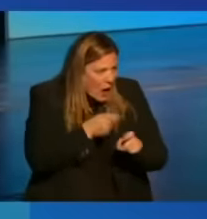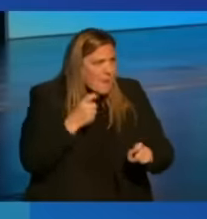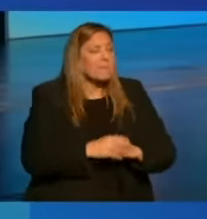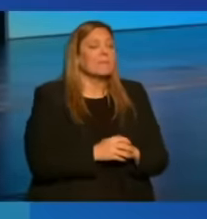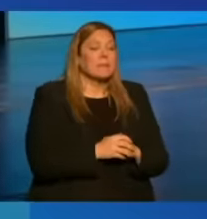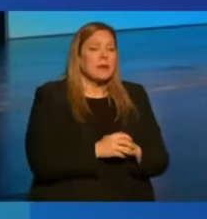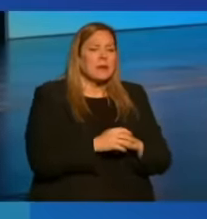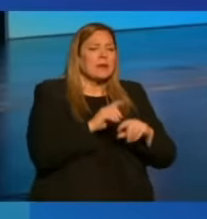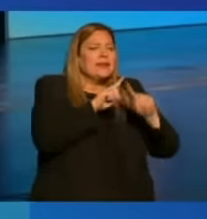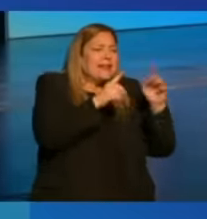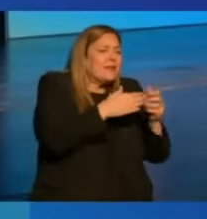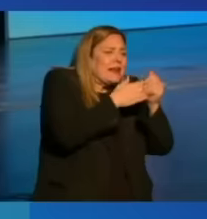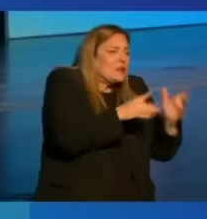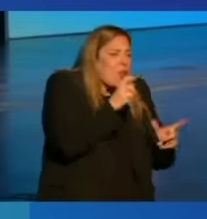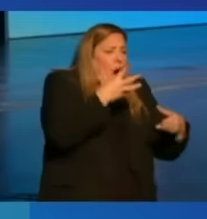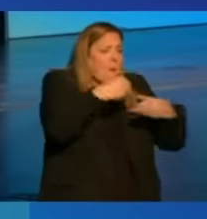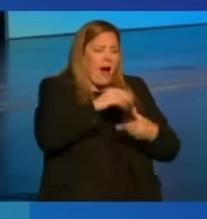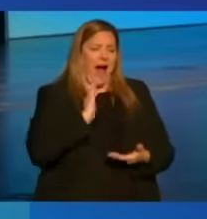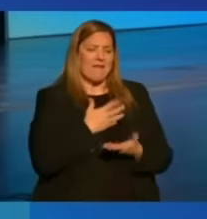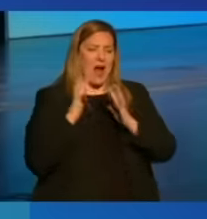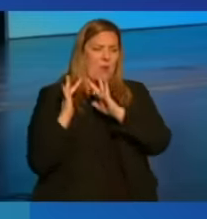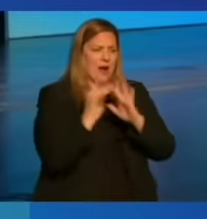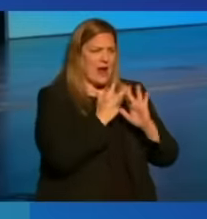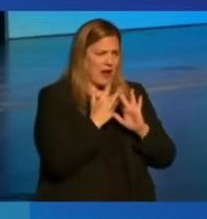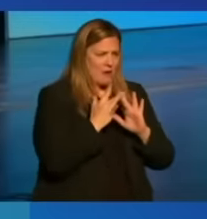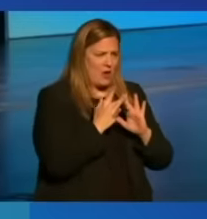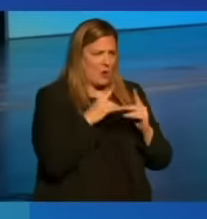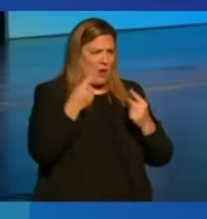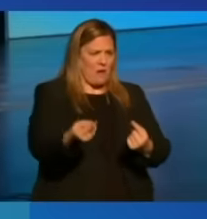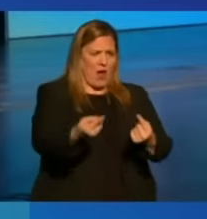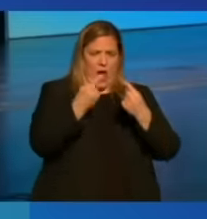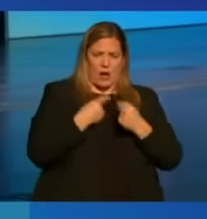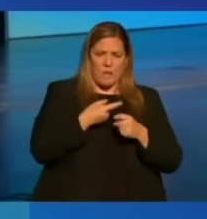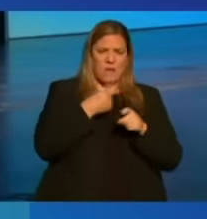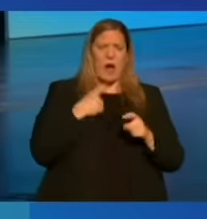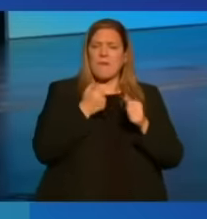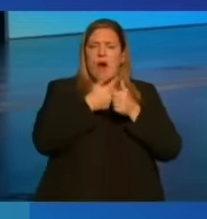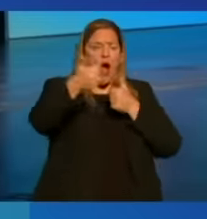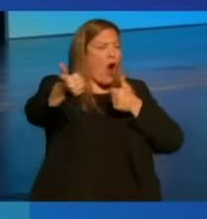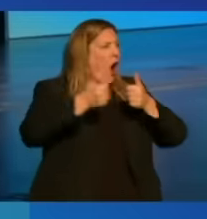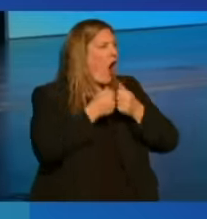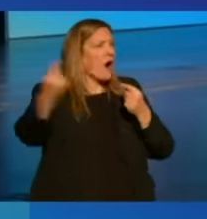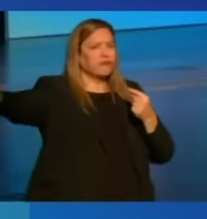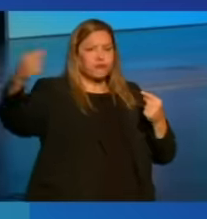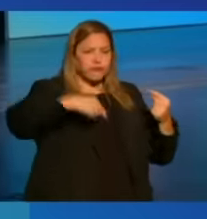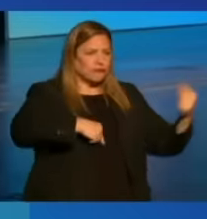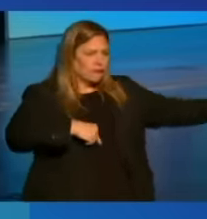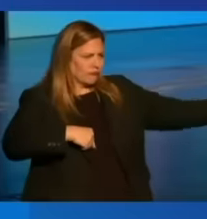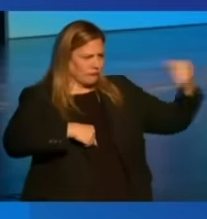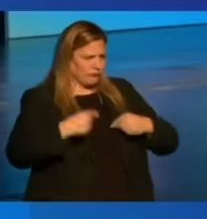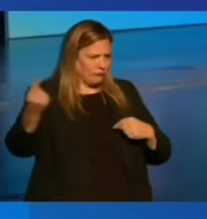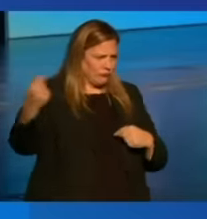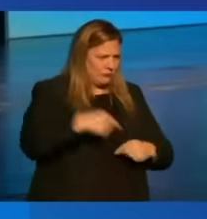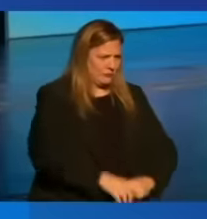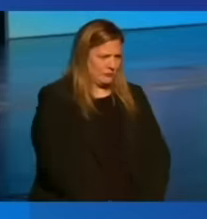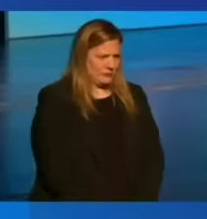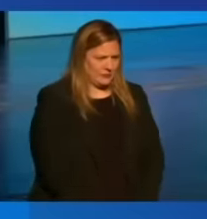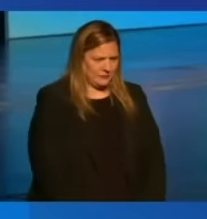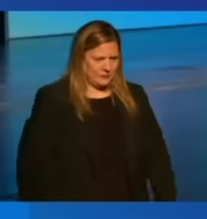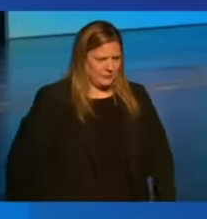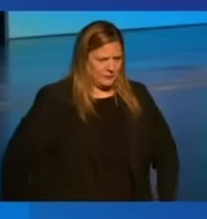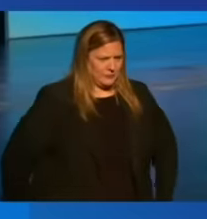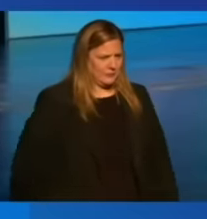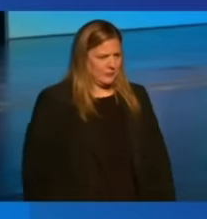all the leaders who are part of our network, who've come from far and wide, all the